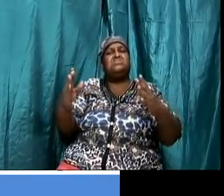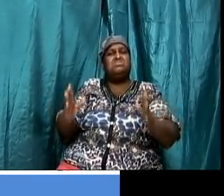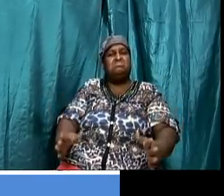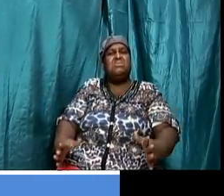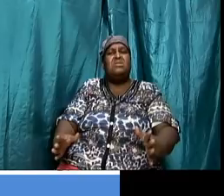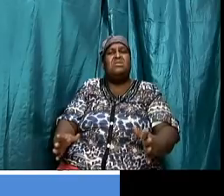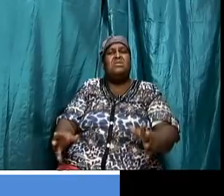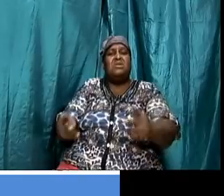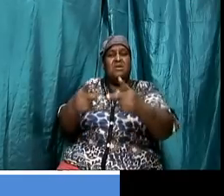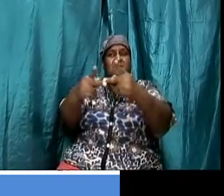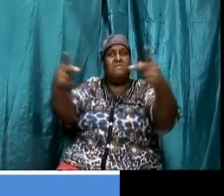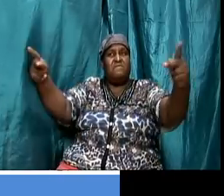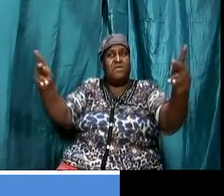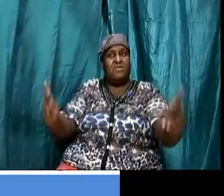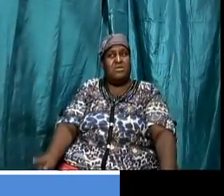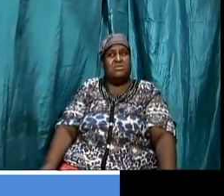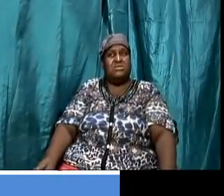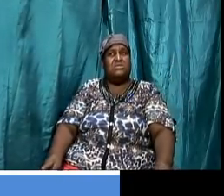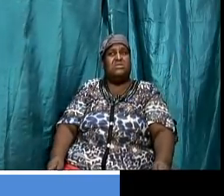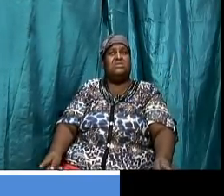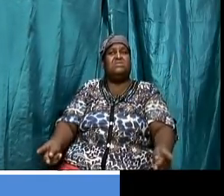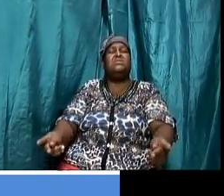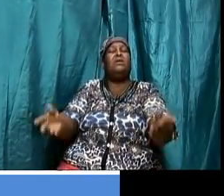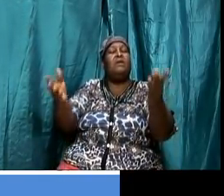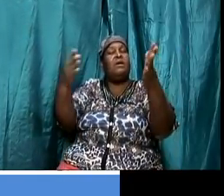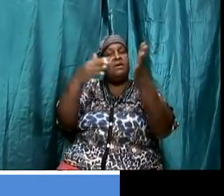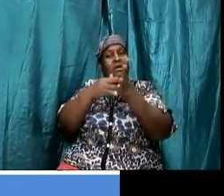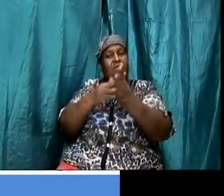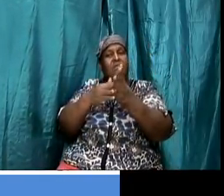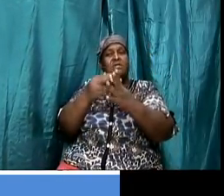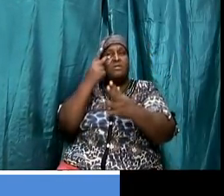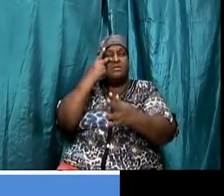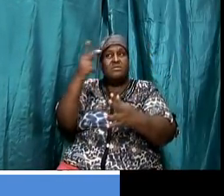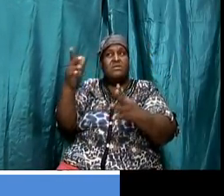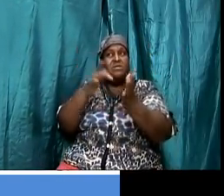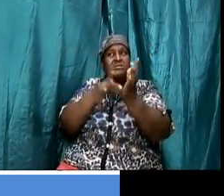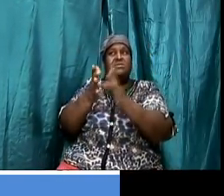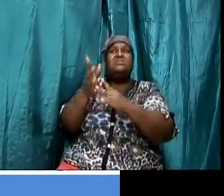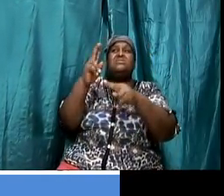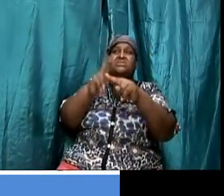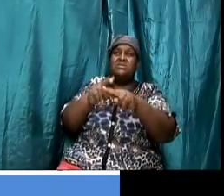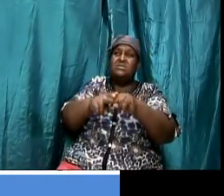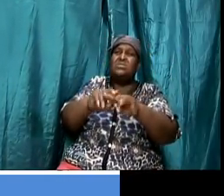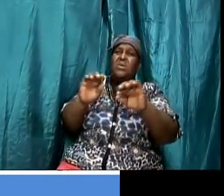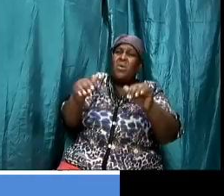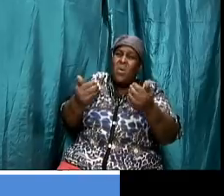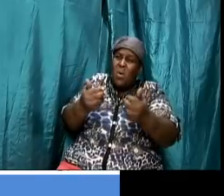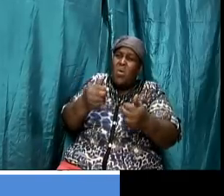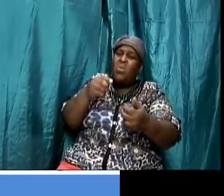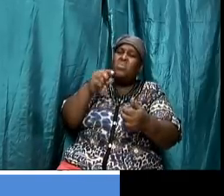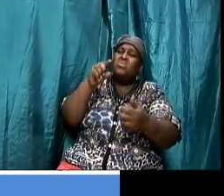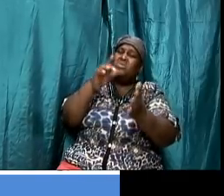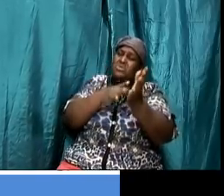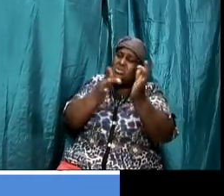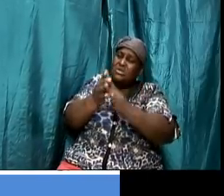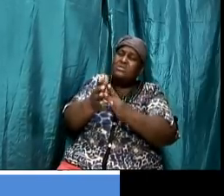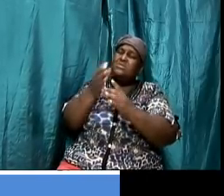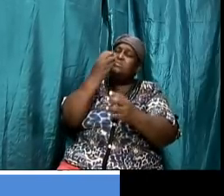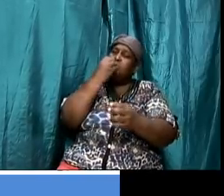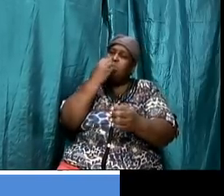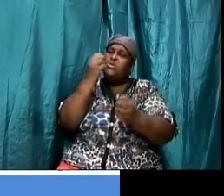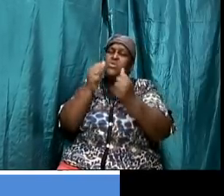is they saw jesus sitting there and they said to him how is it that you're eating with the sinners